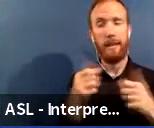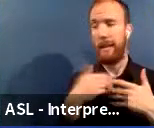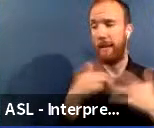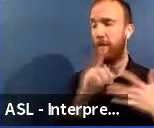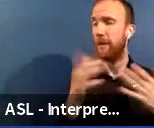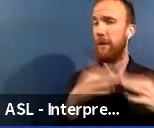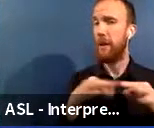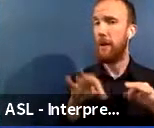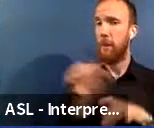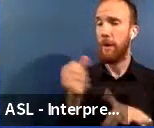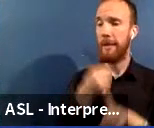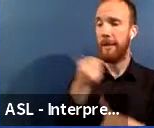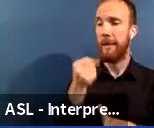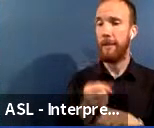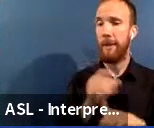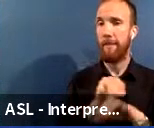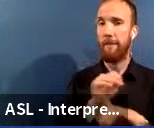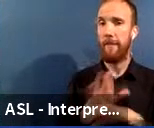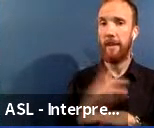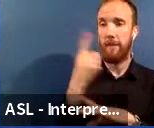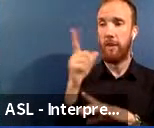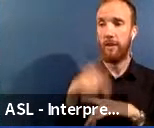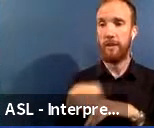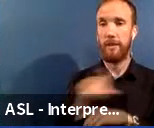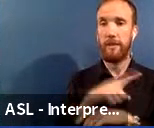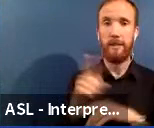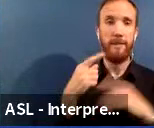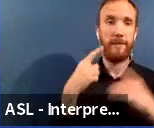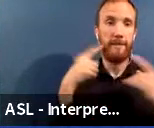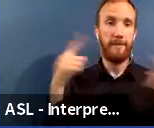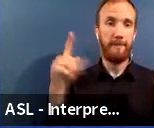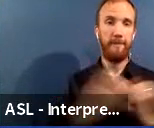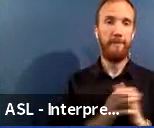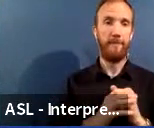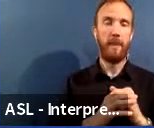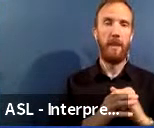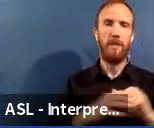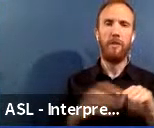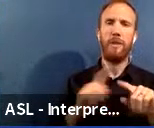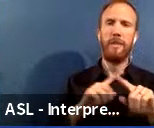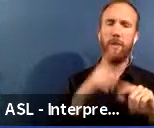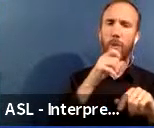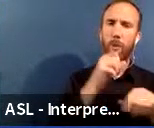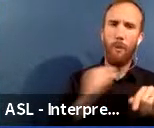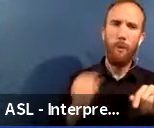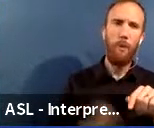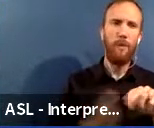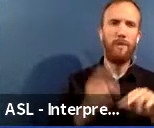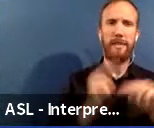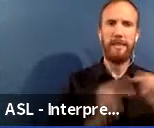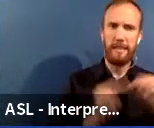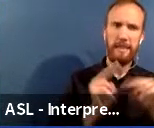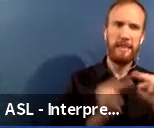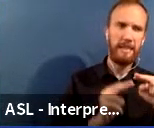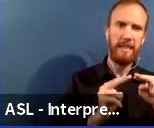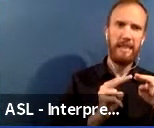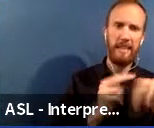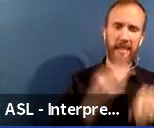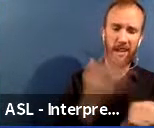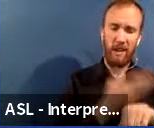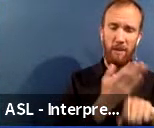to achieve academic process. Upgrading these antiquated facilities is a priority for CPS